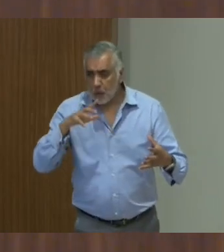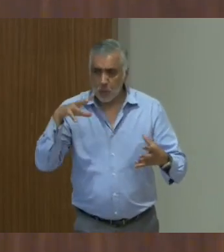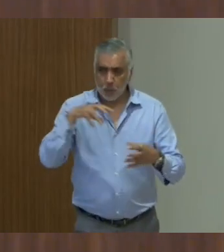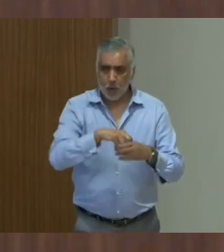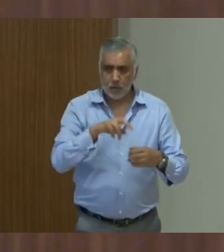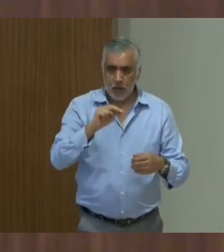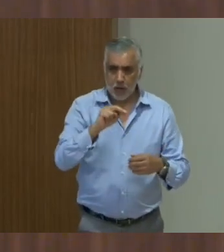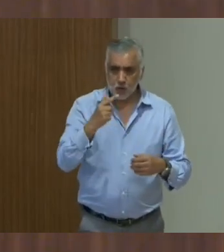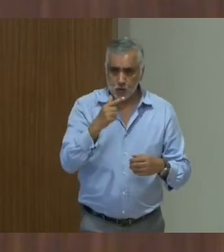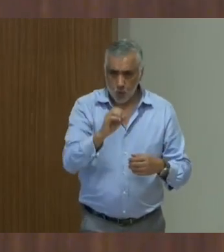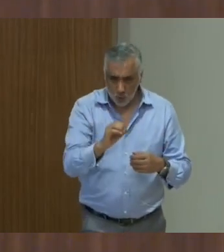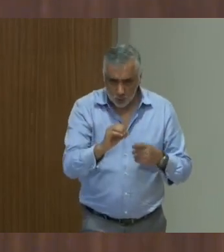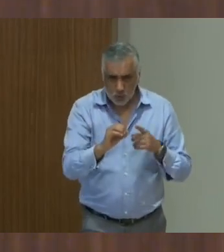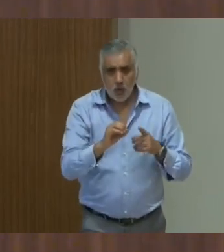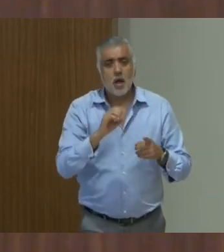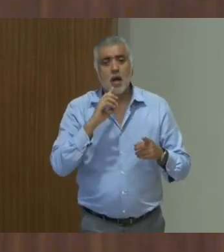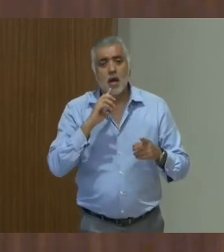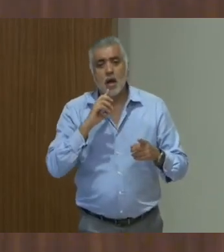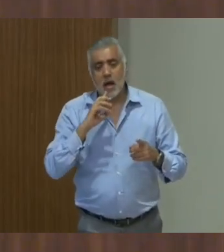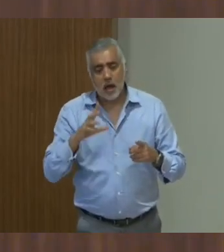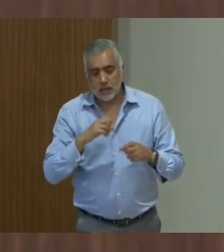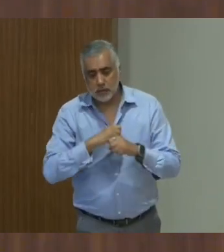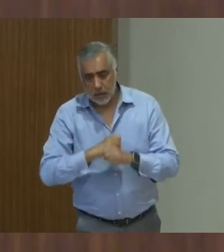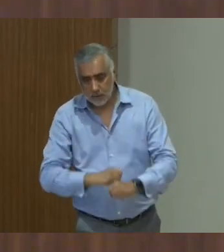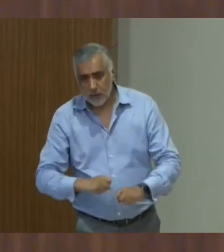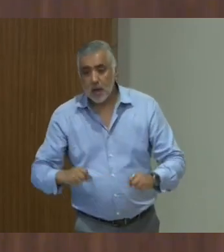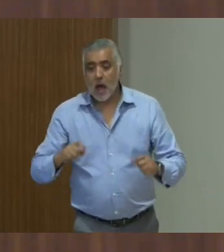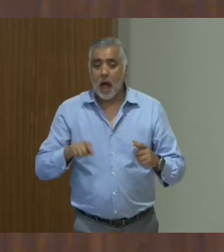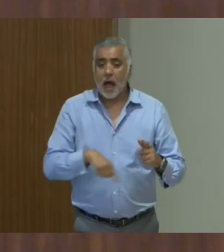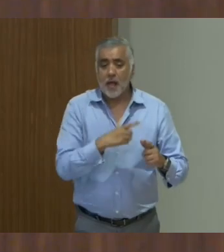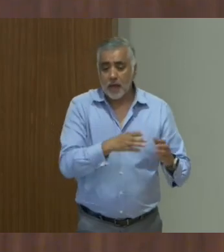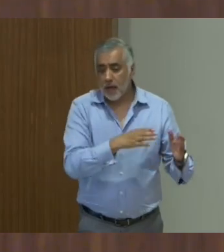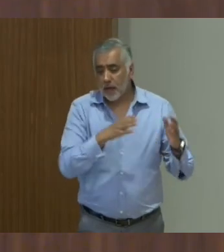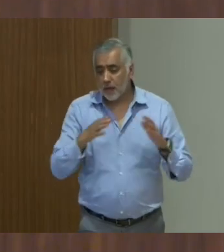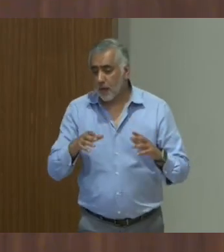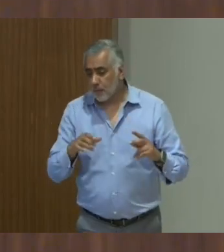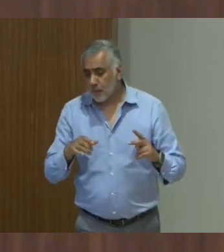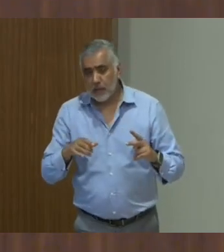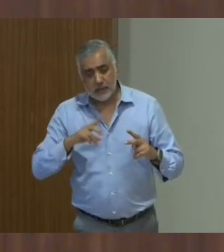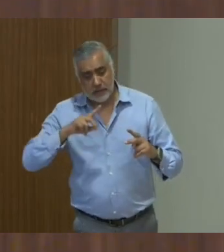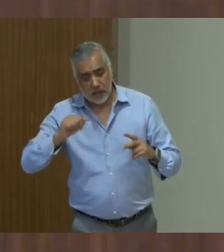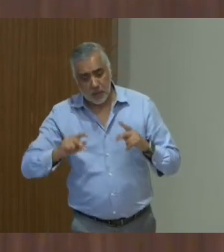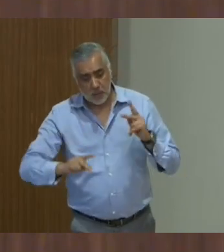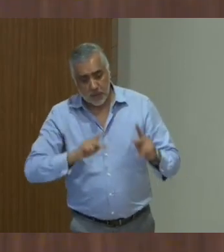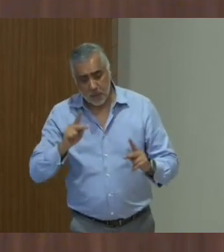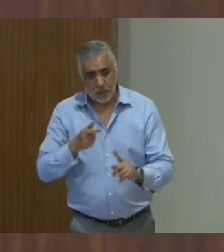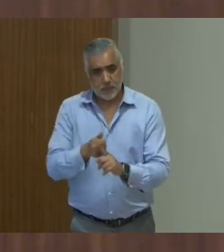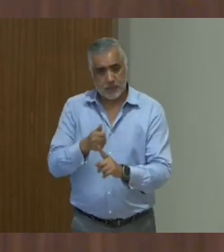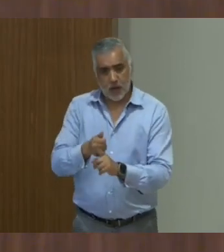in terms of the provisions of safety. And there is a very feeble voice of disabled people themselves